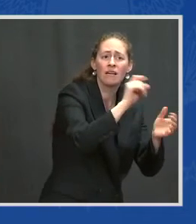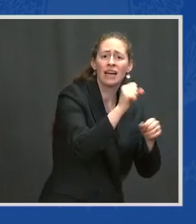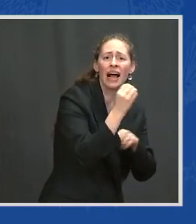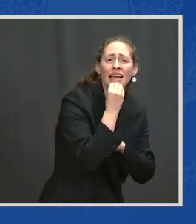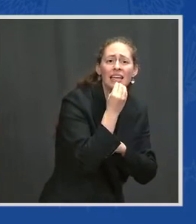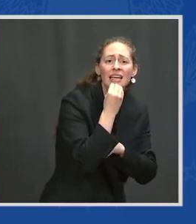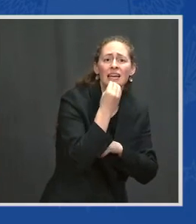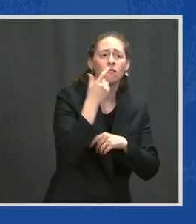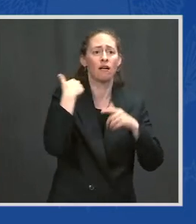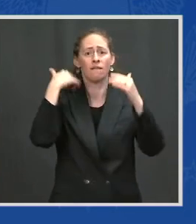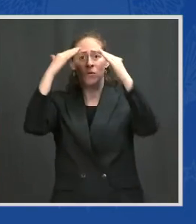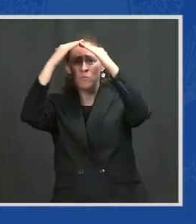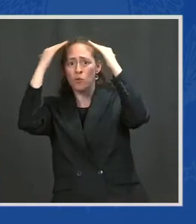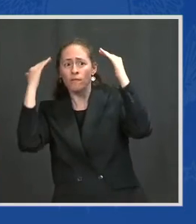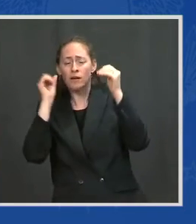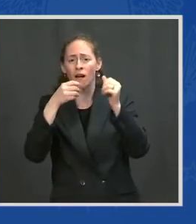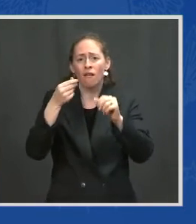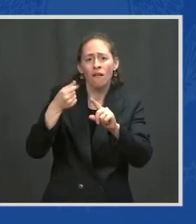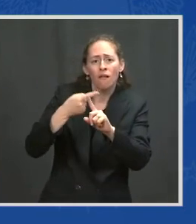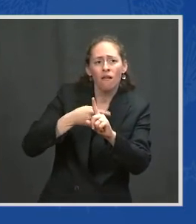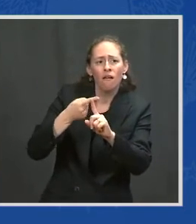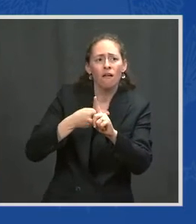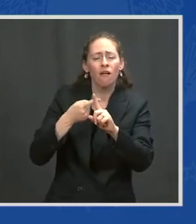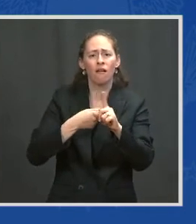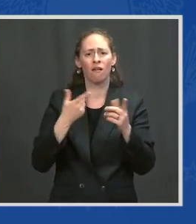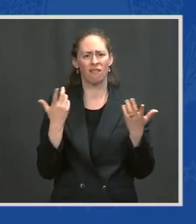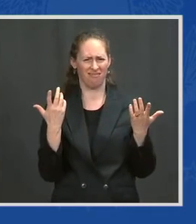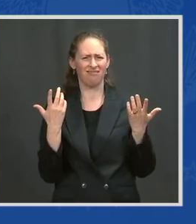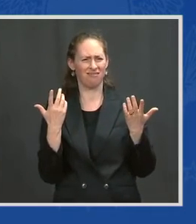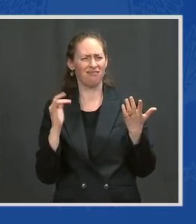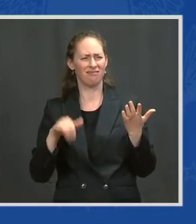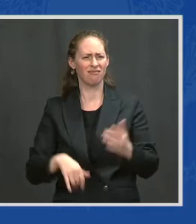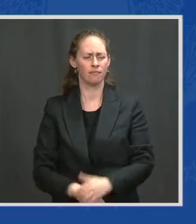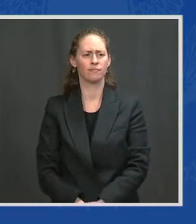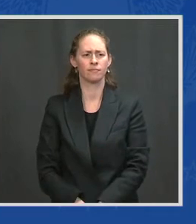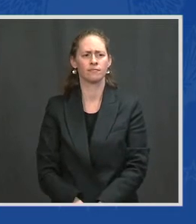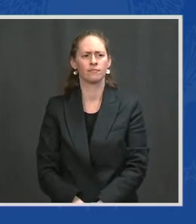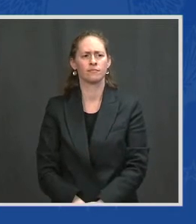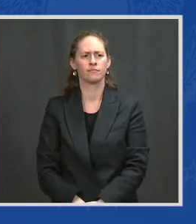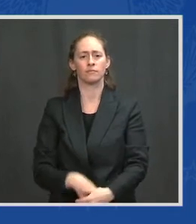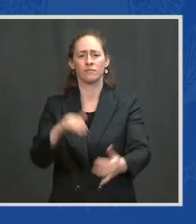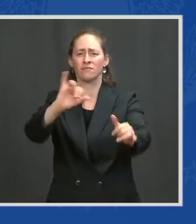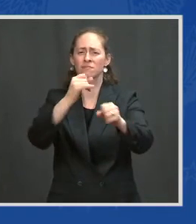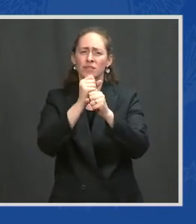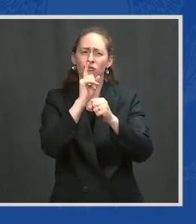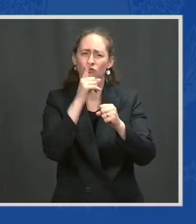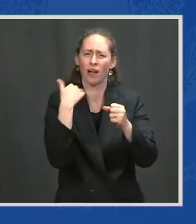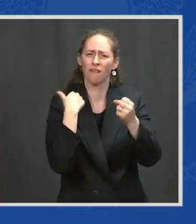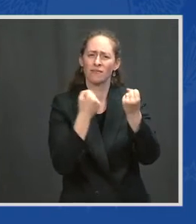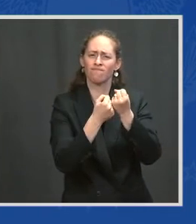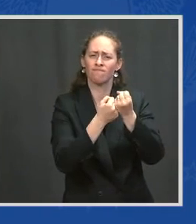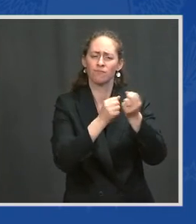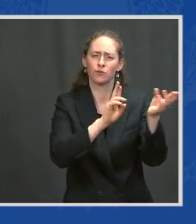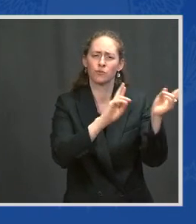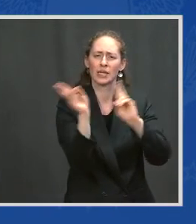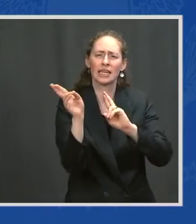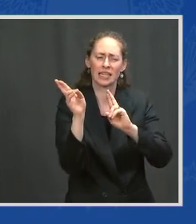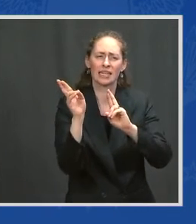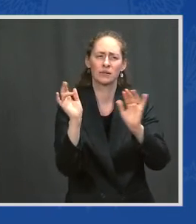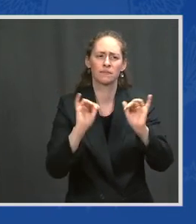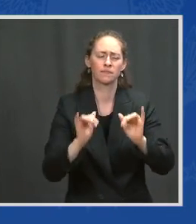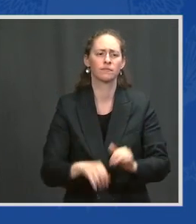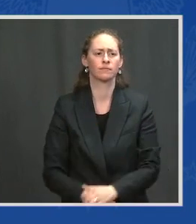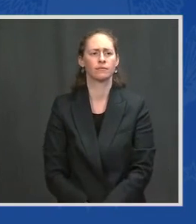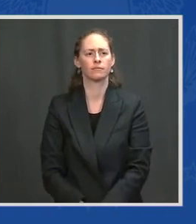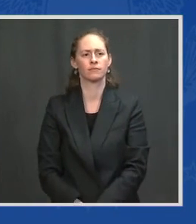need to stay focused on the real problems in front of us, beating this pandemic and creating jobs. We need employers to step up in a